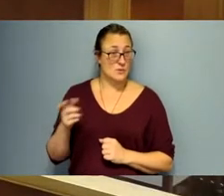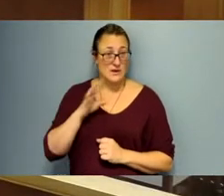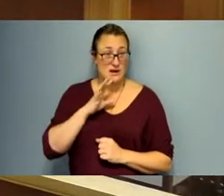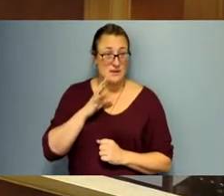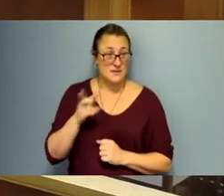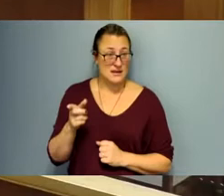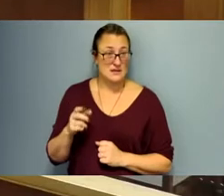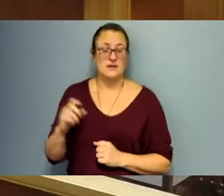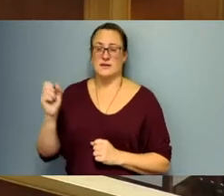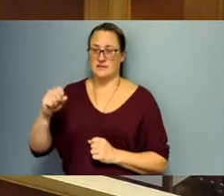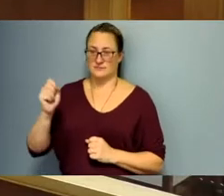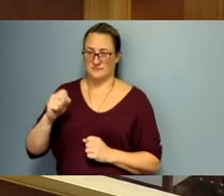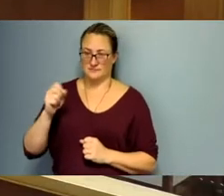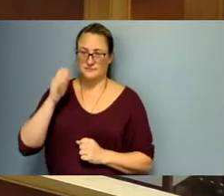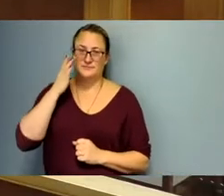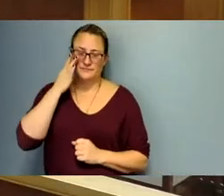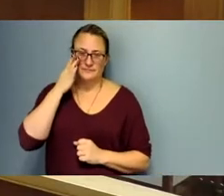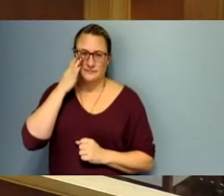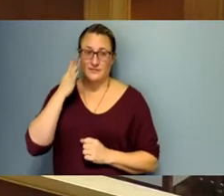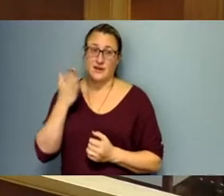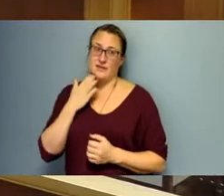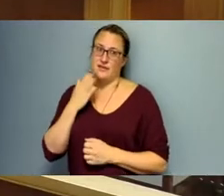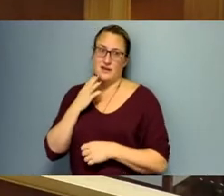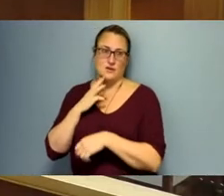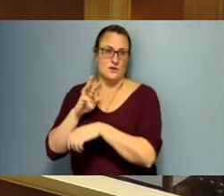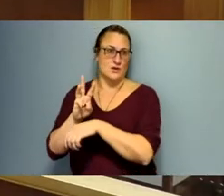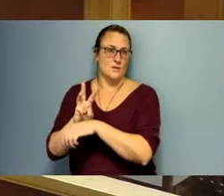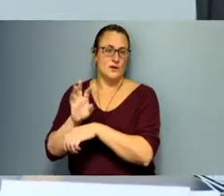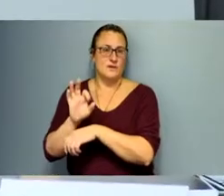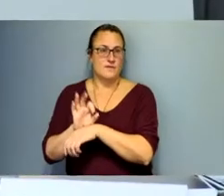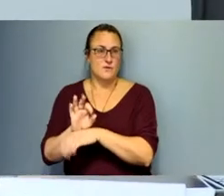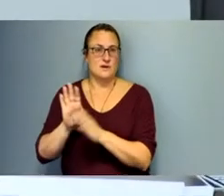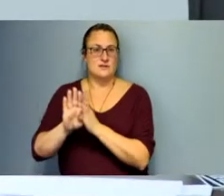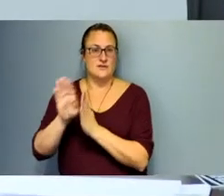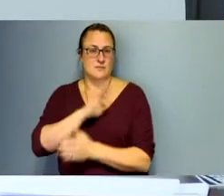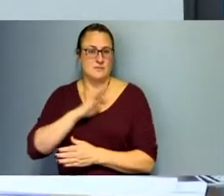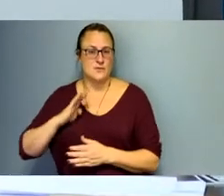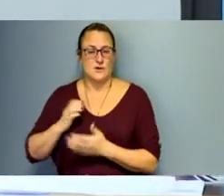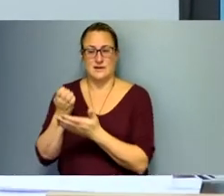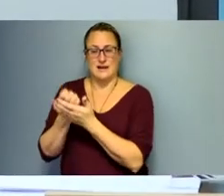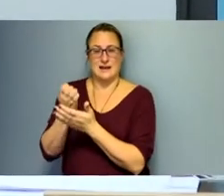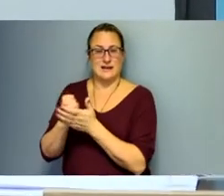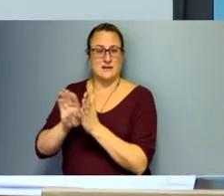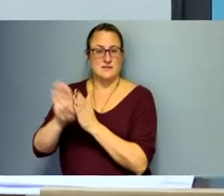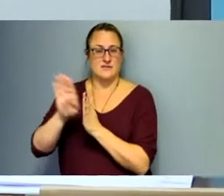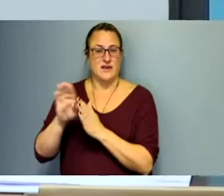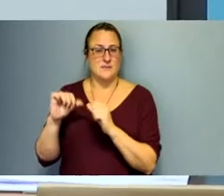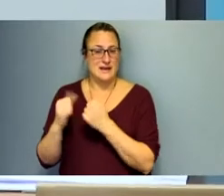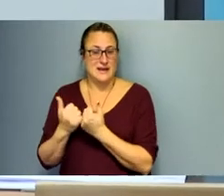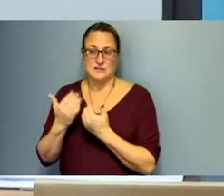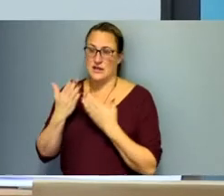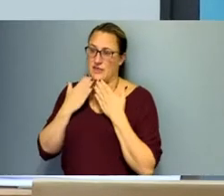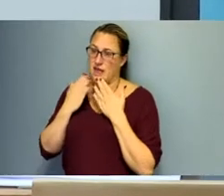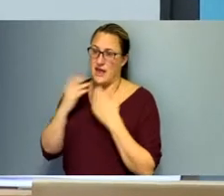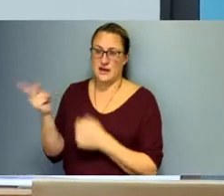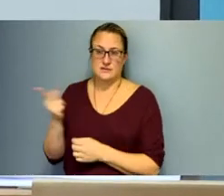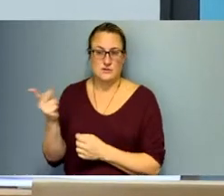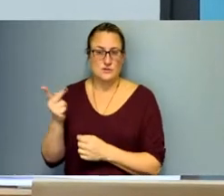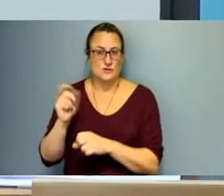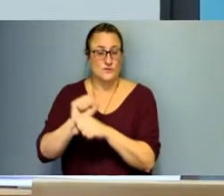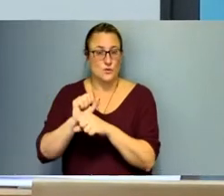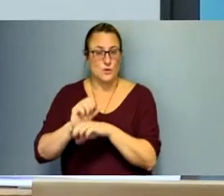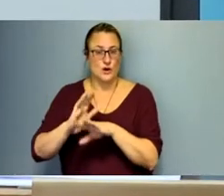What I want say is I want to thank the Workforce Development Board and the Economic Development Agencies for working on the grant